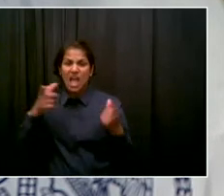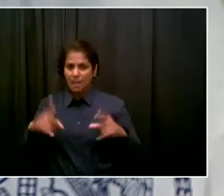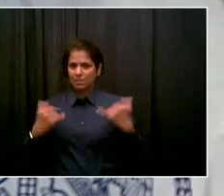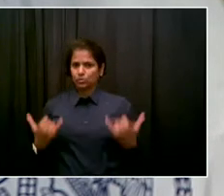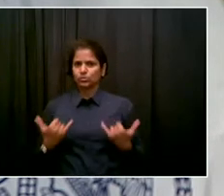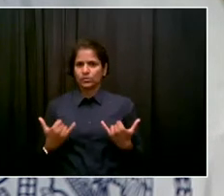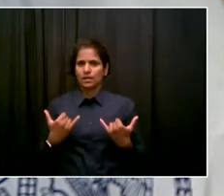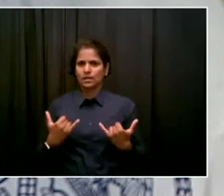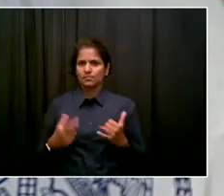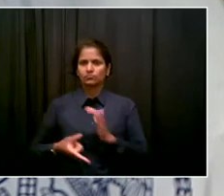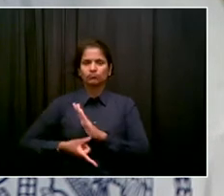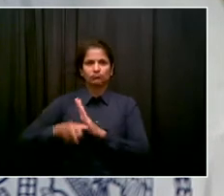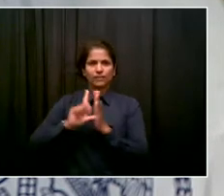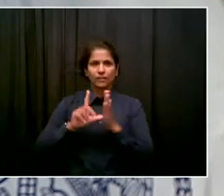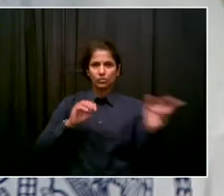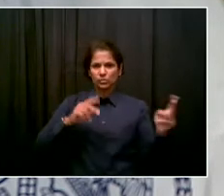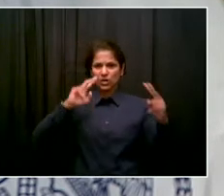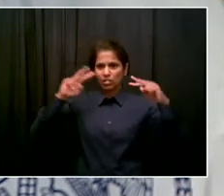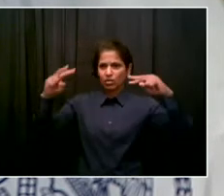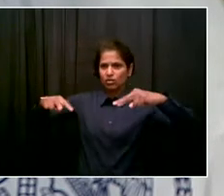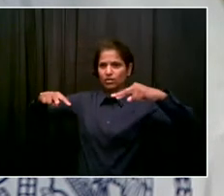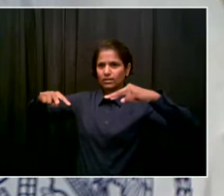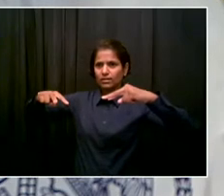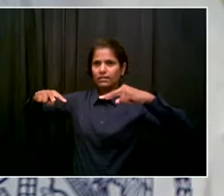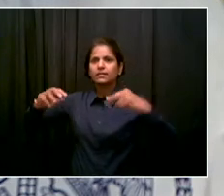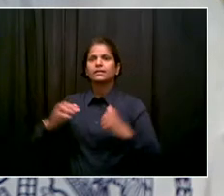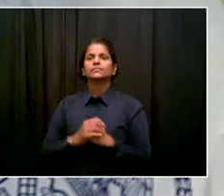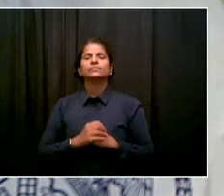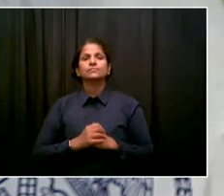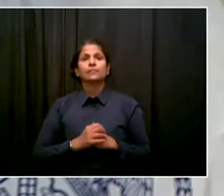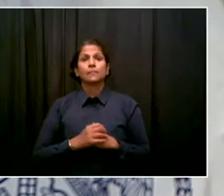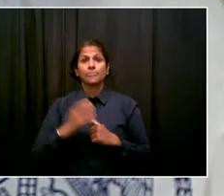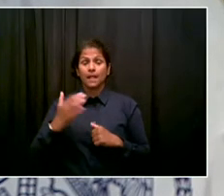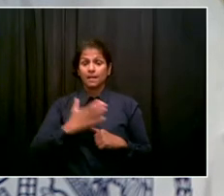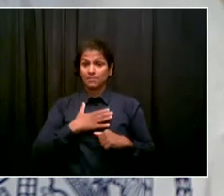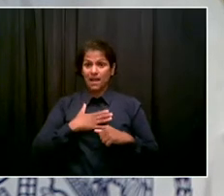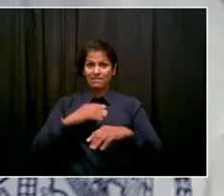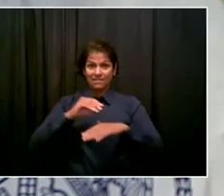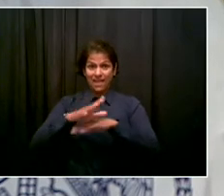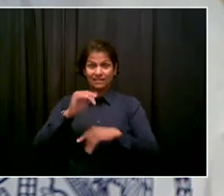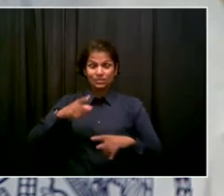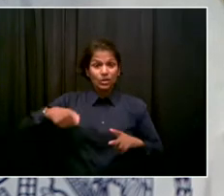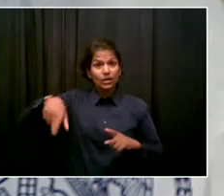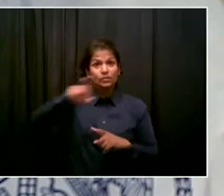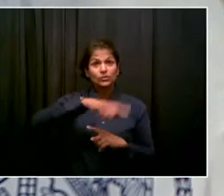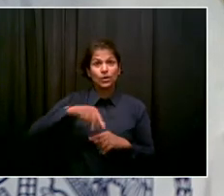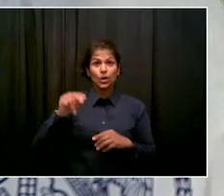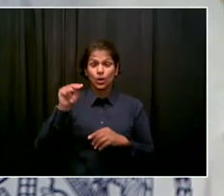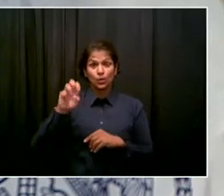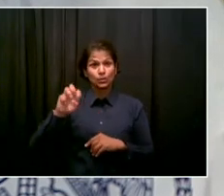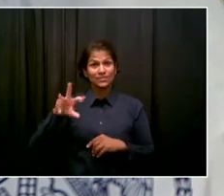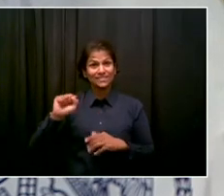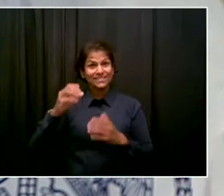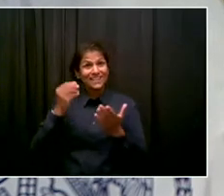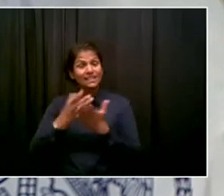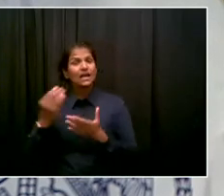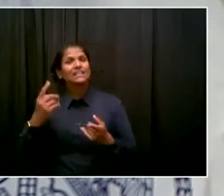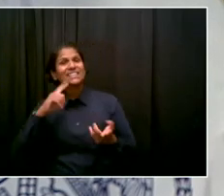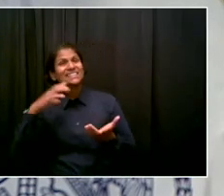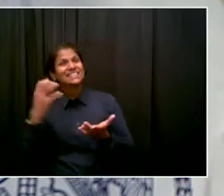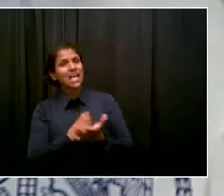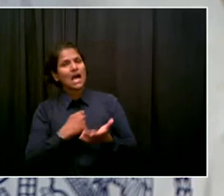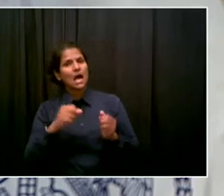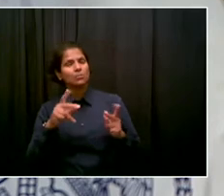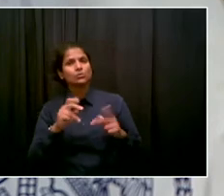all of you in the media is, you know, this is the last chance for you to tell New Yorkers everything that you have on